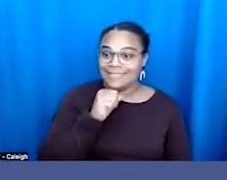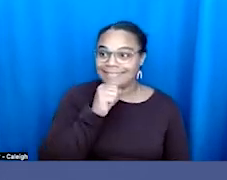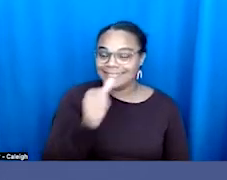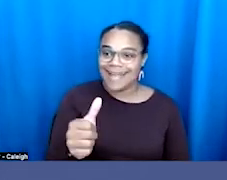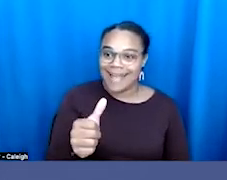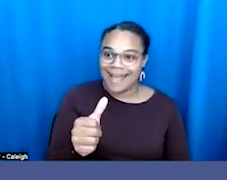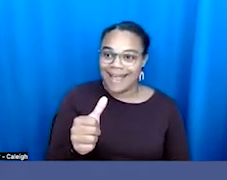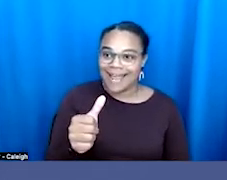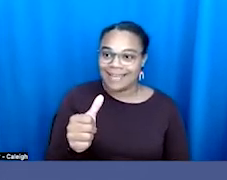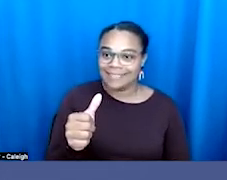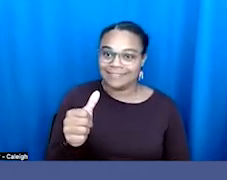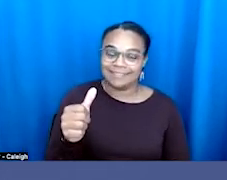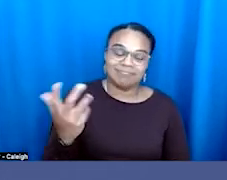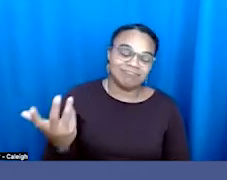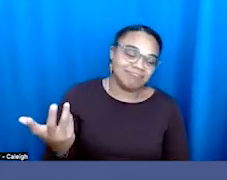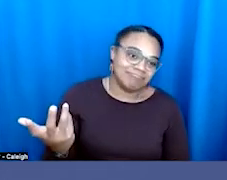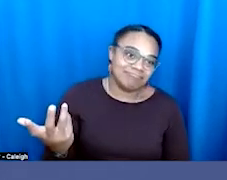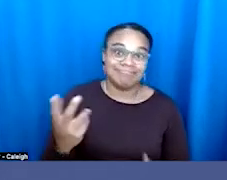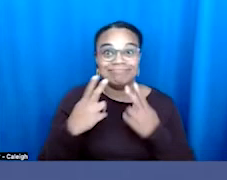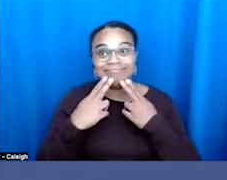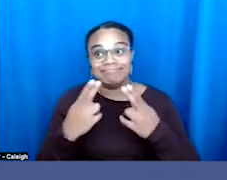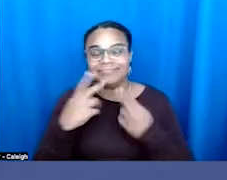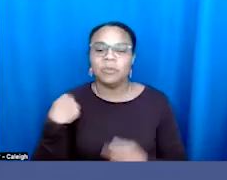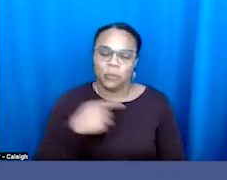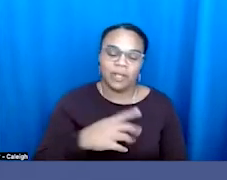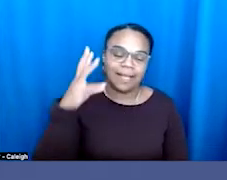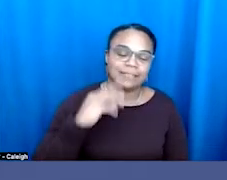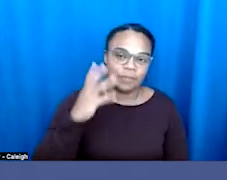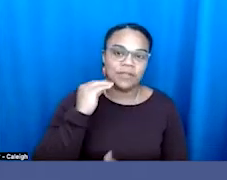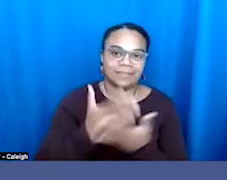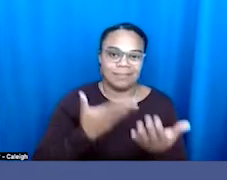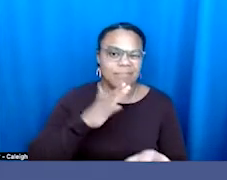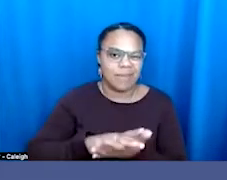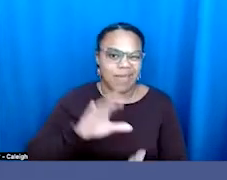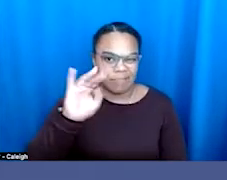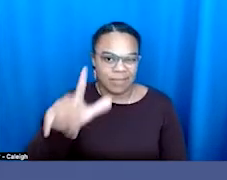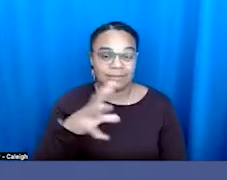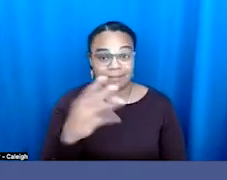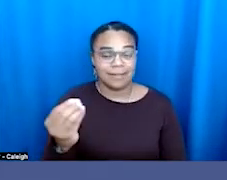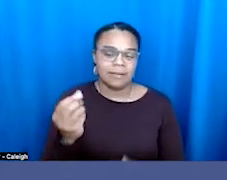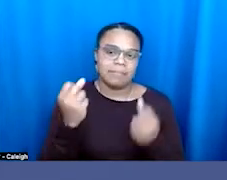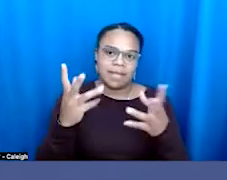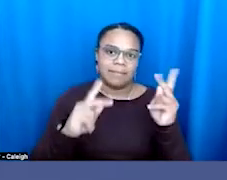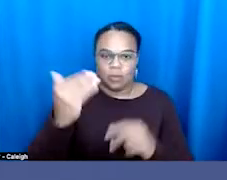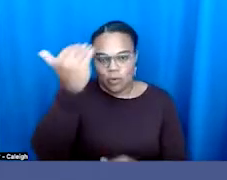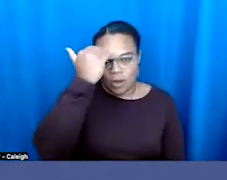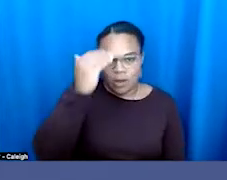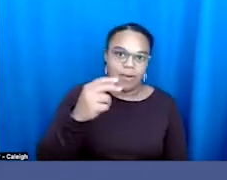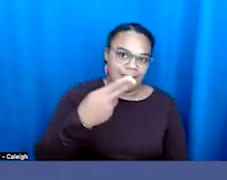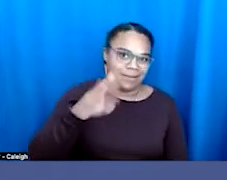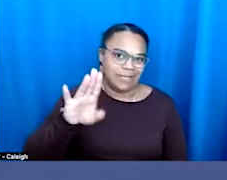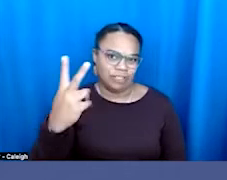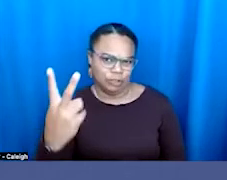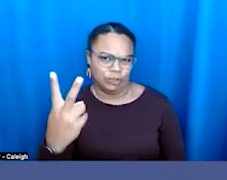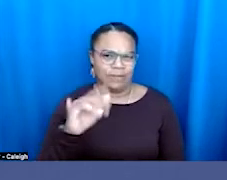of bad bills. And we were infamous for HB2, which was a, quote, unquote, bathroom bill back in